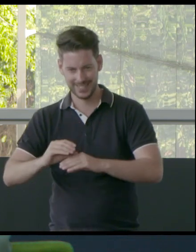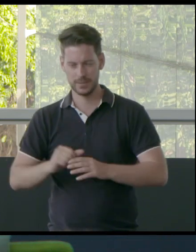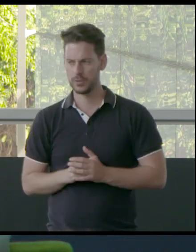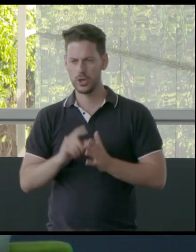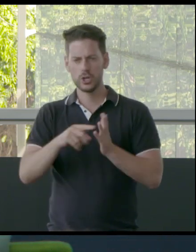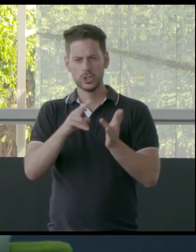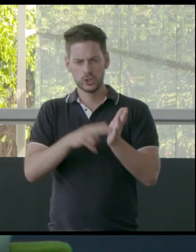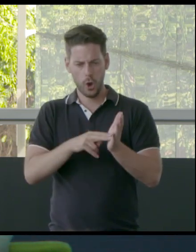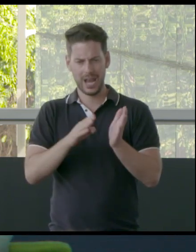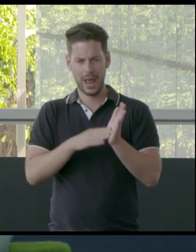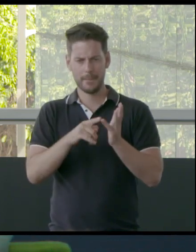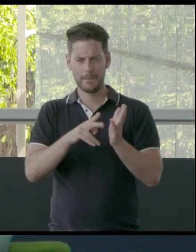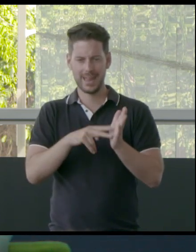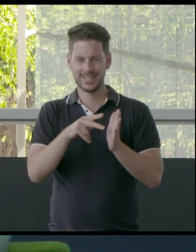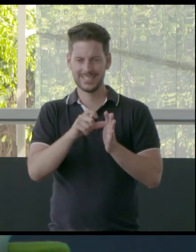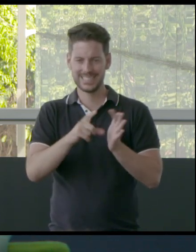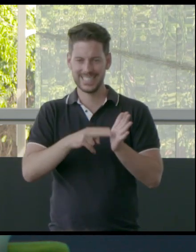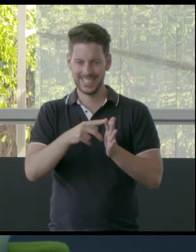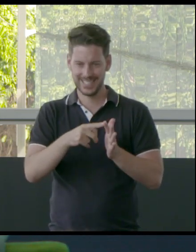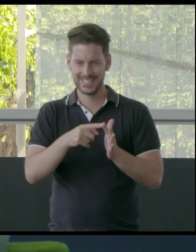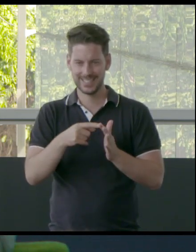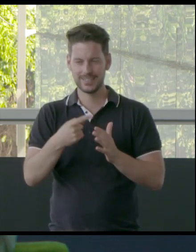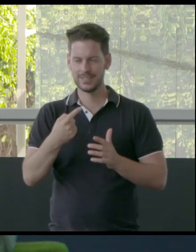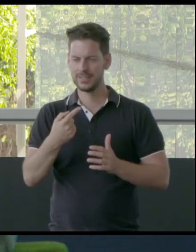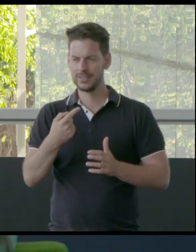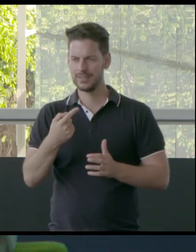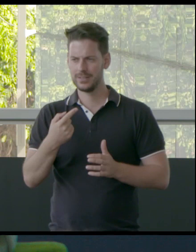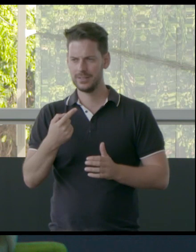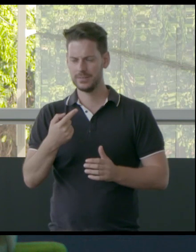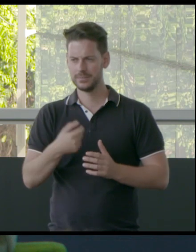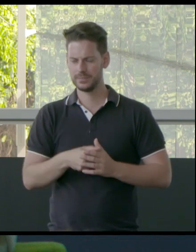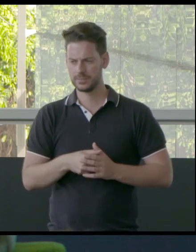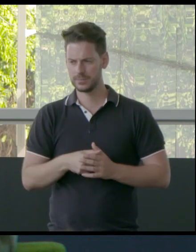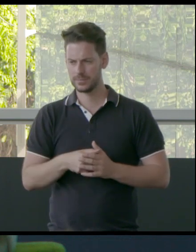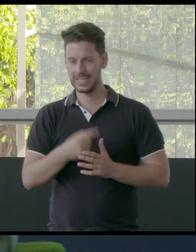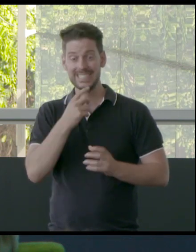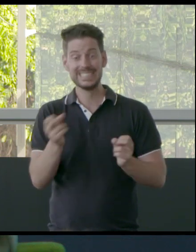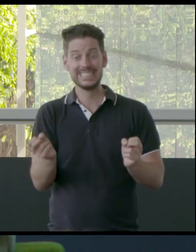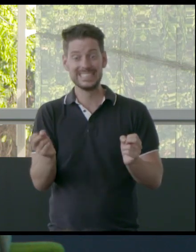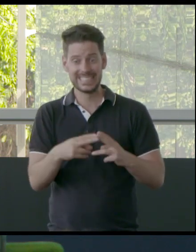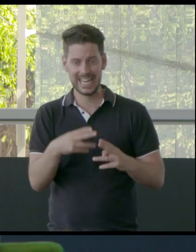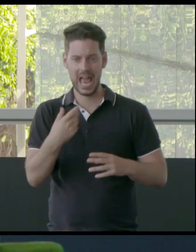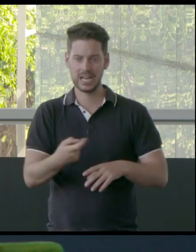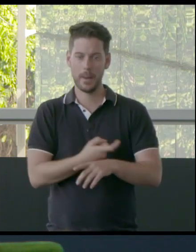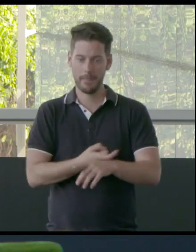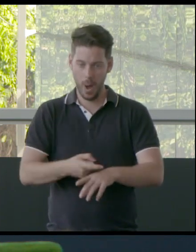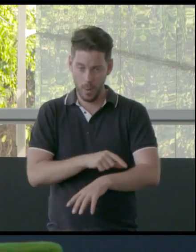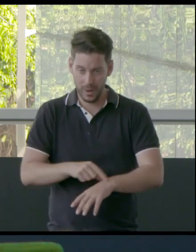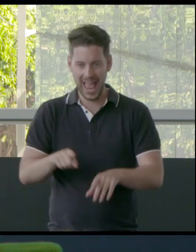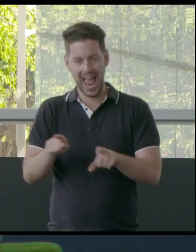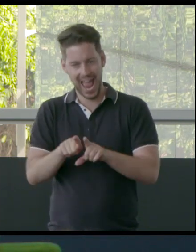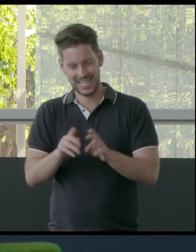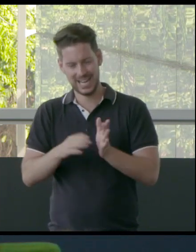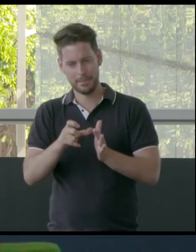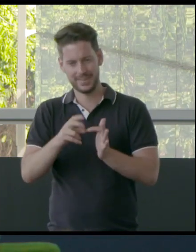Mundine has actually pointed out that in Sydney, you know, there were bones and middens at the